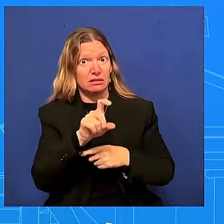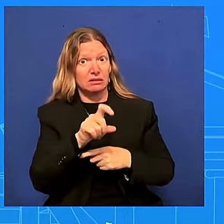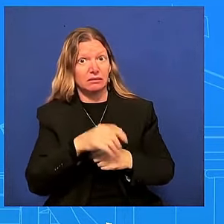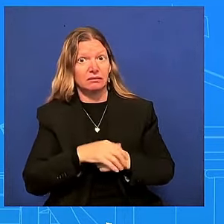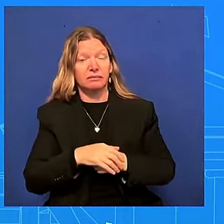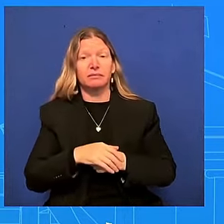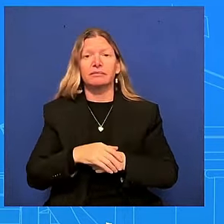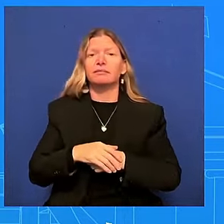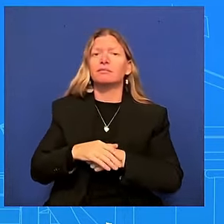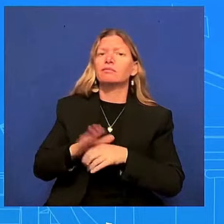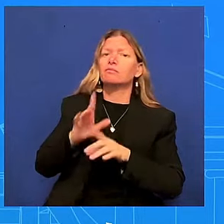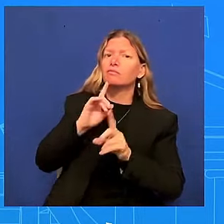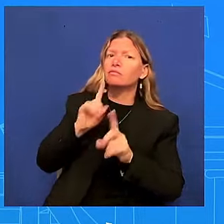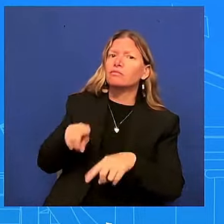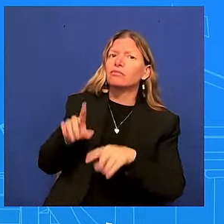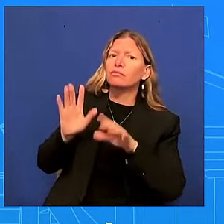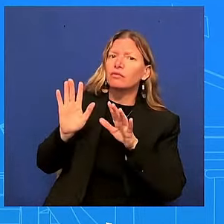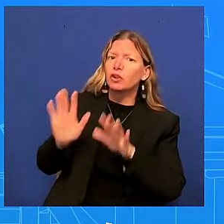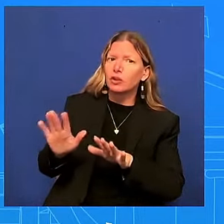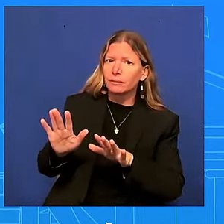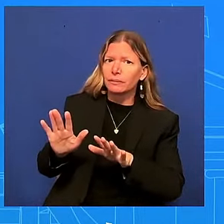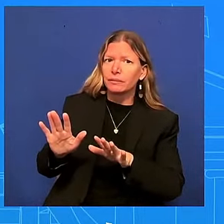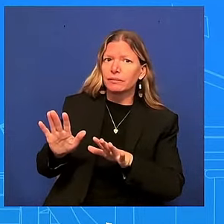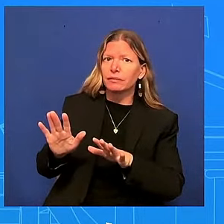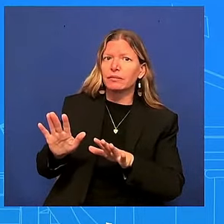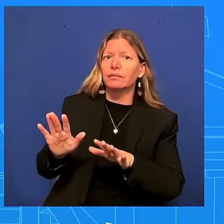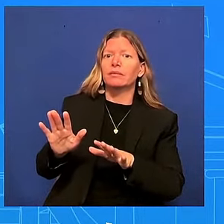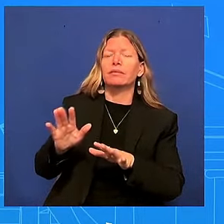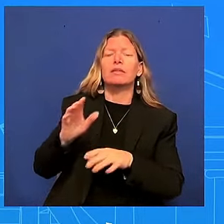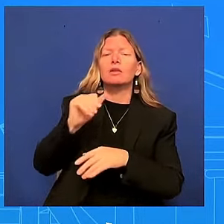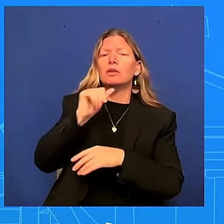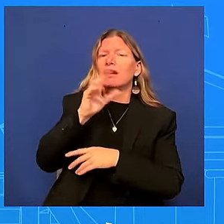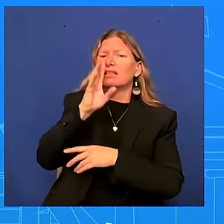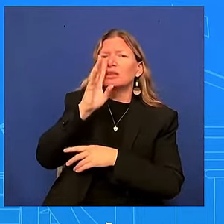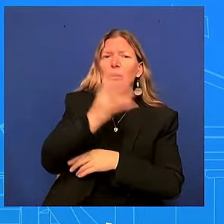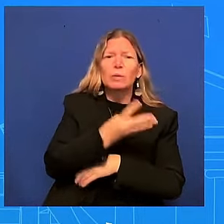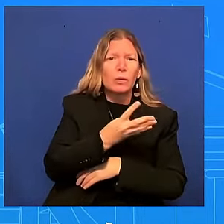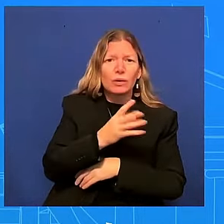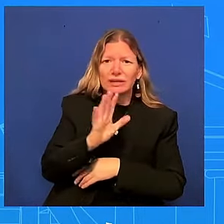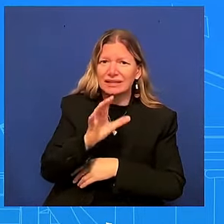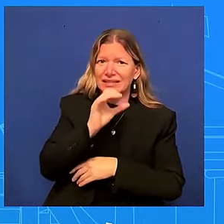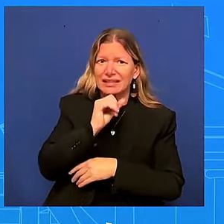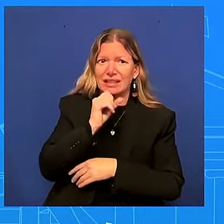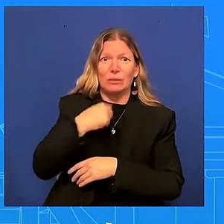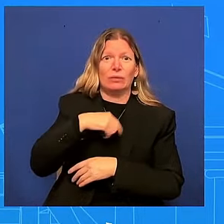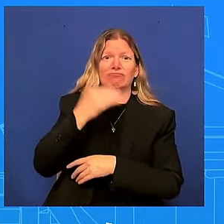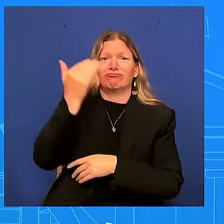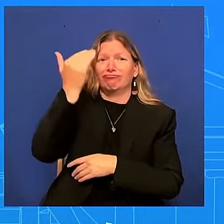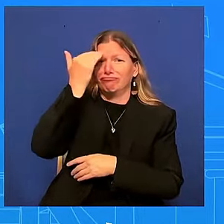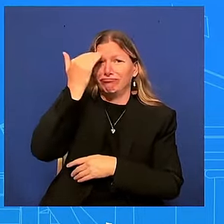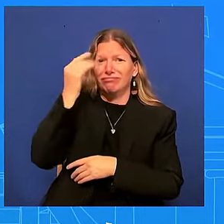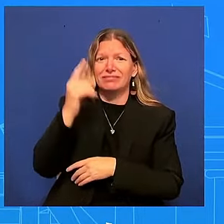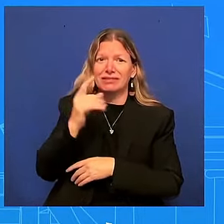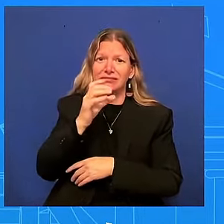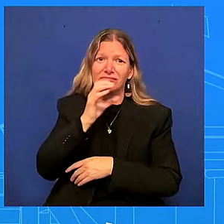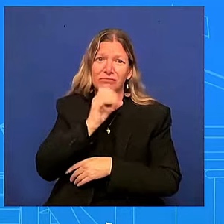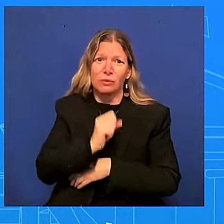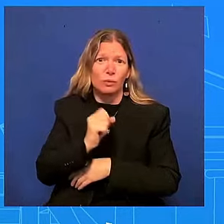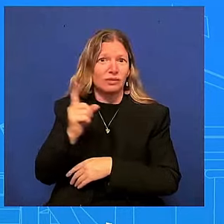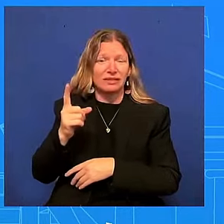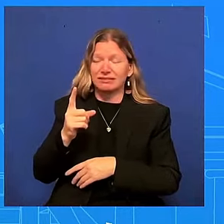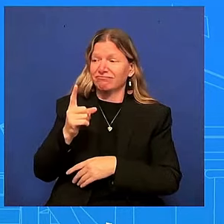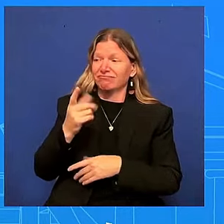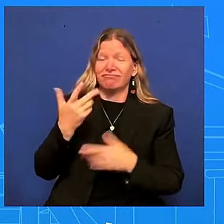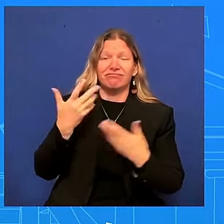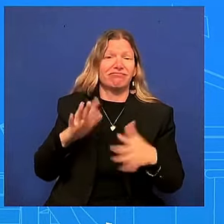that's not what we're doing we understand we get that right the president said i am not a young man he said that we get